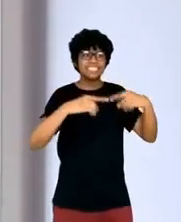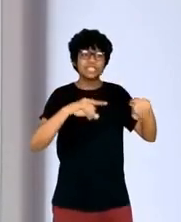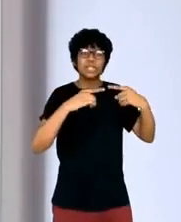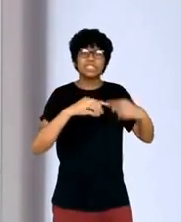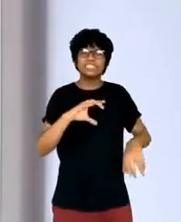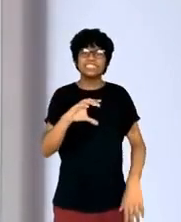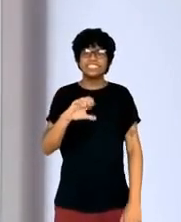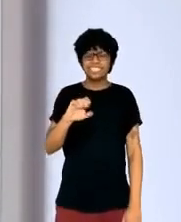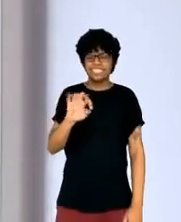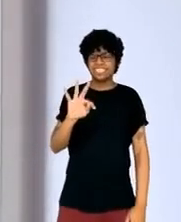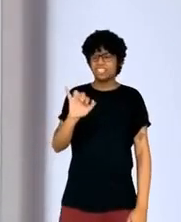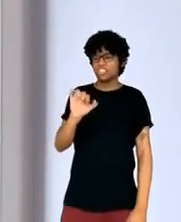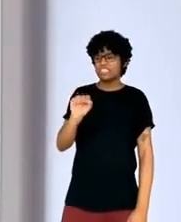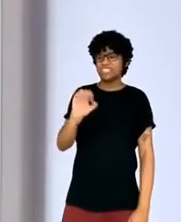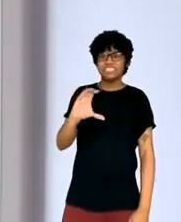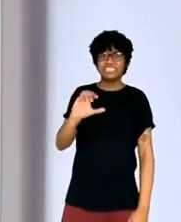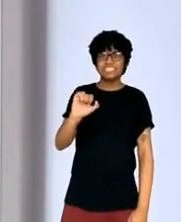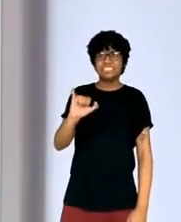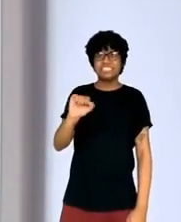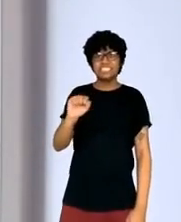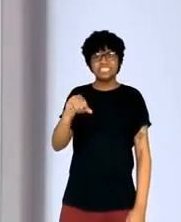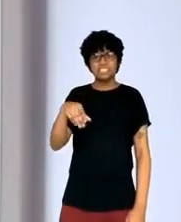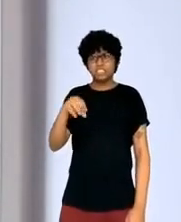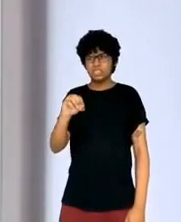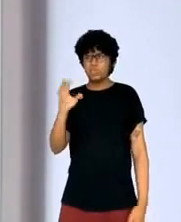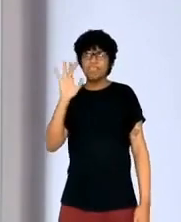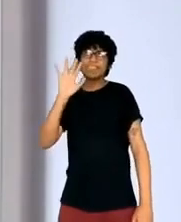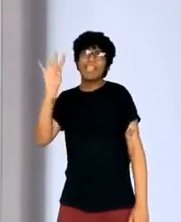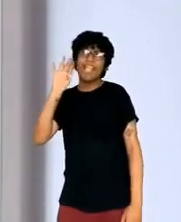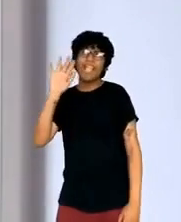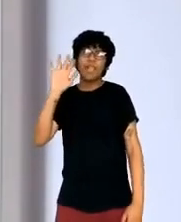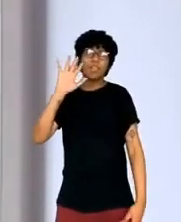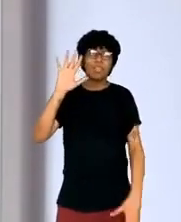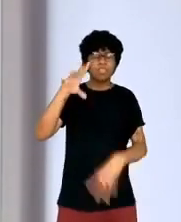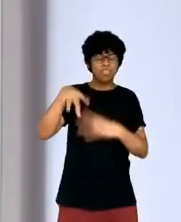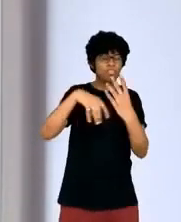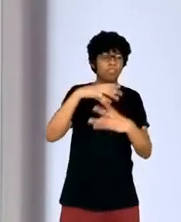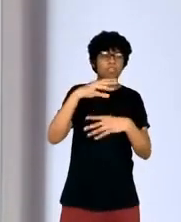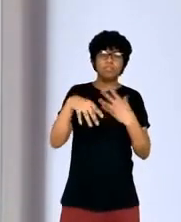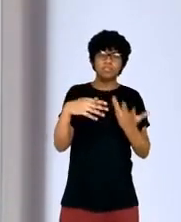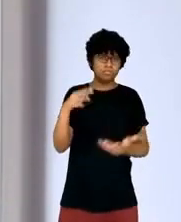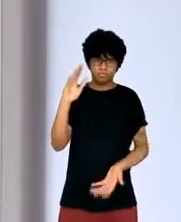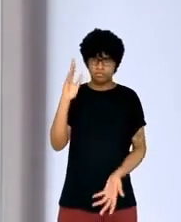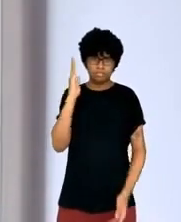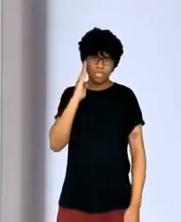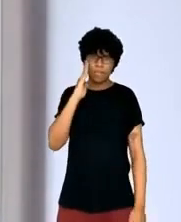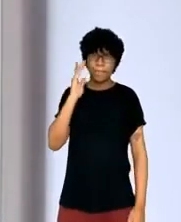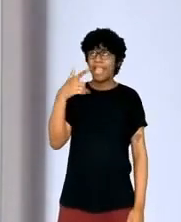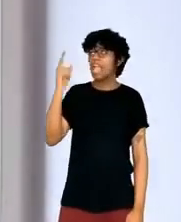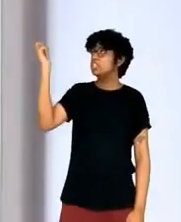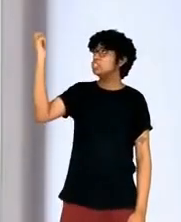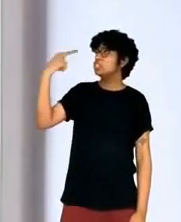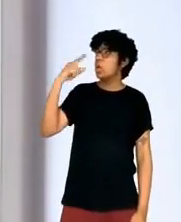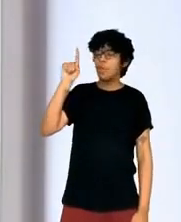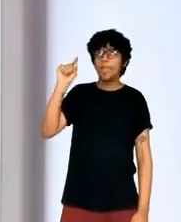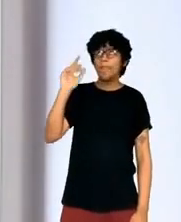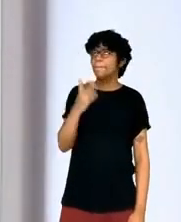know this old adage that sunlight is the best disinfectant. We don't always do the best job of taking it to heart.